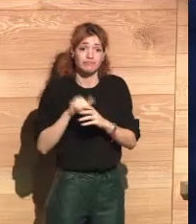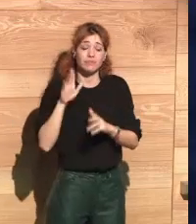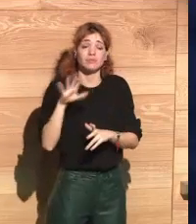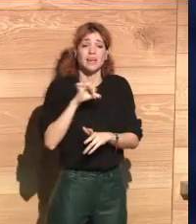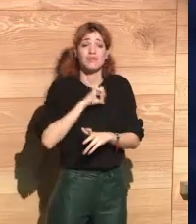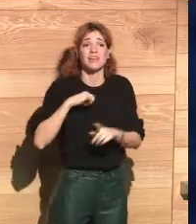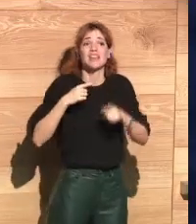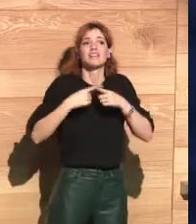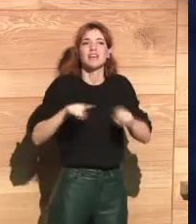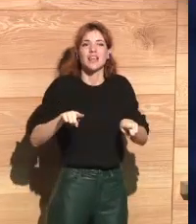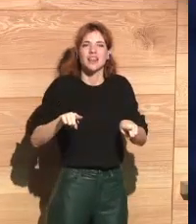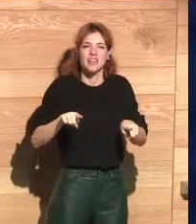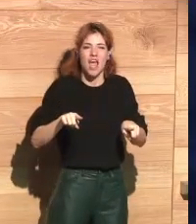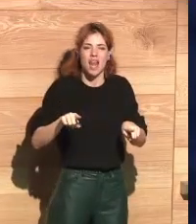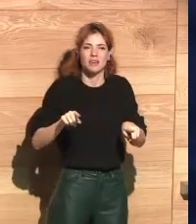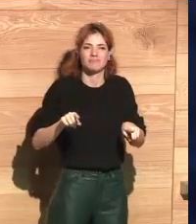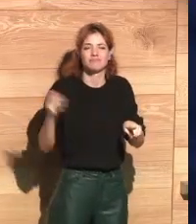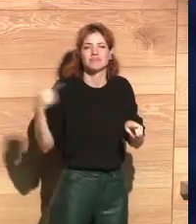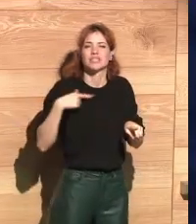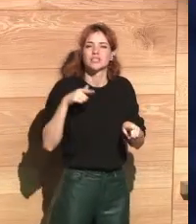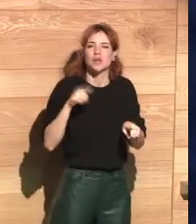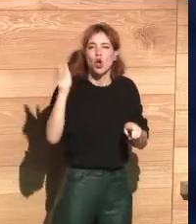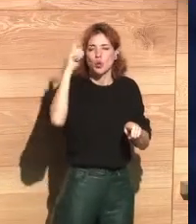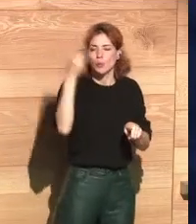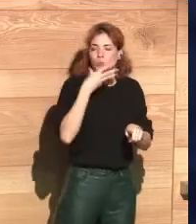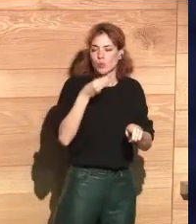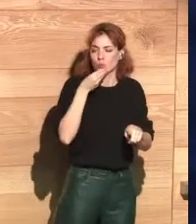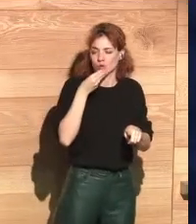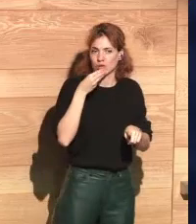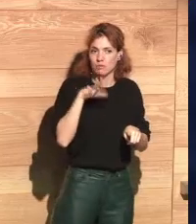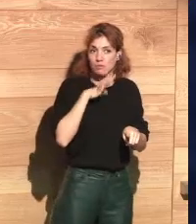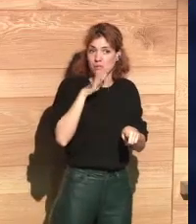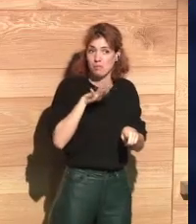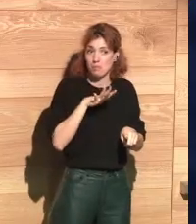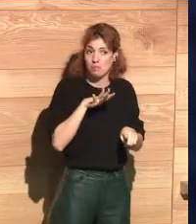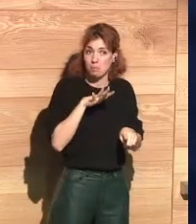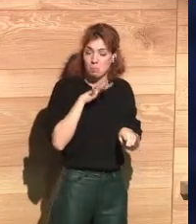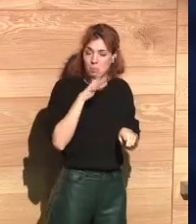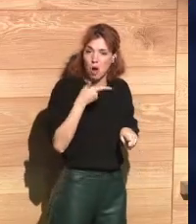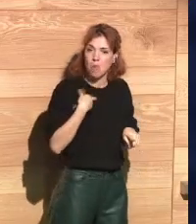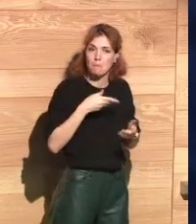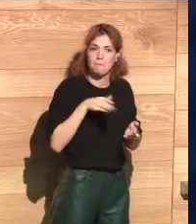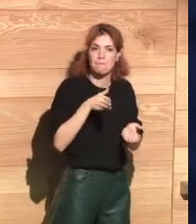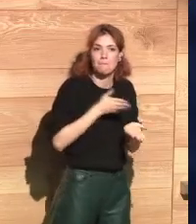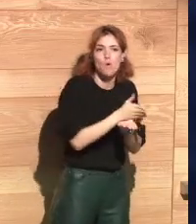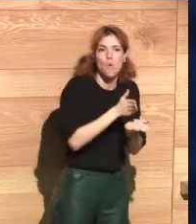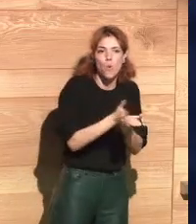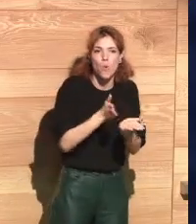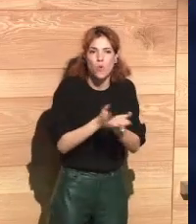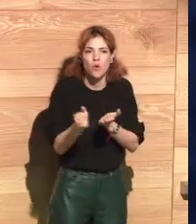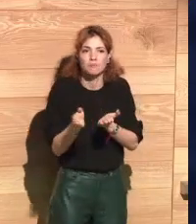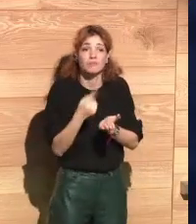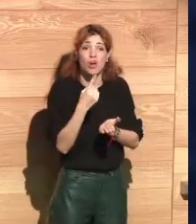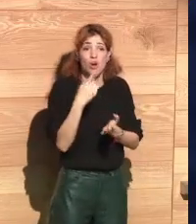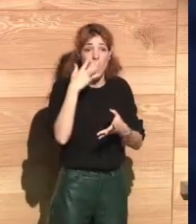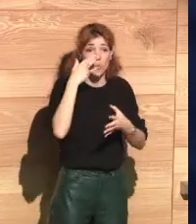visions. Regarding differential privacy, this is a very interesting method because it allows for many